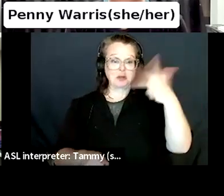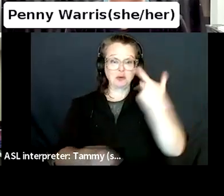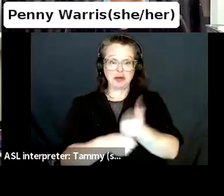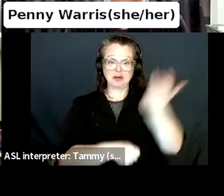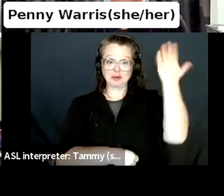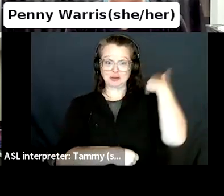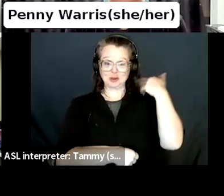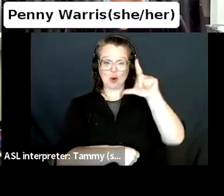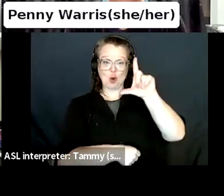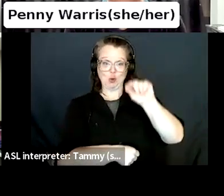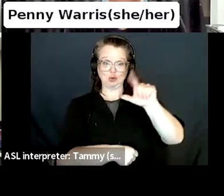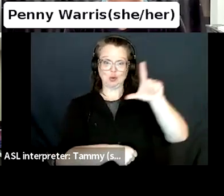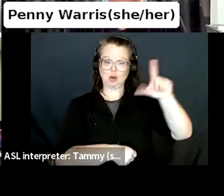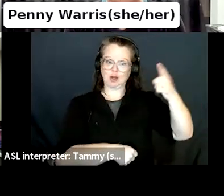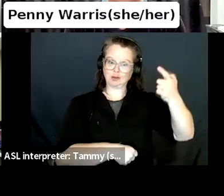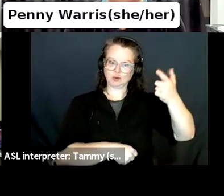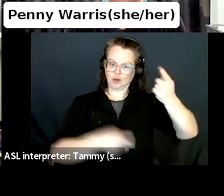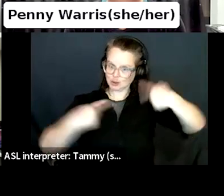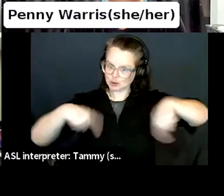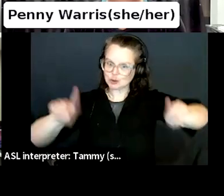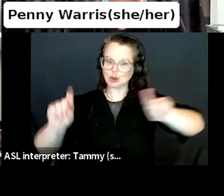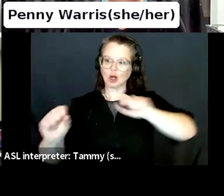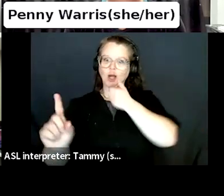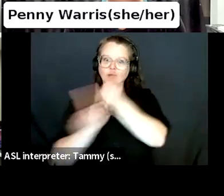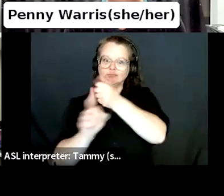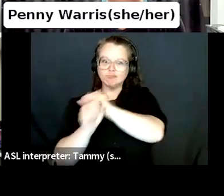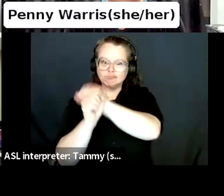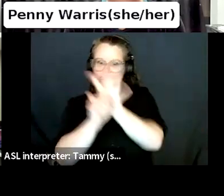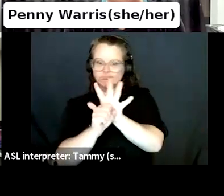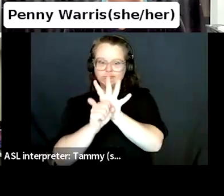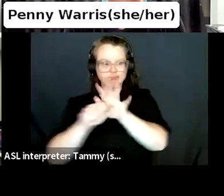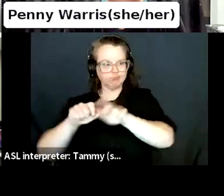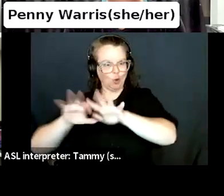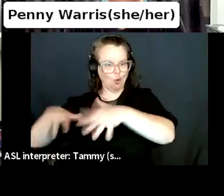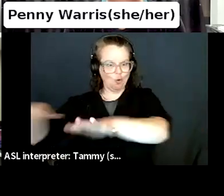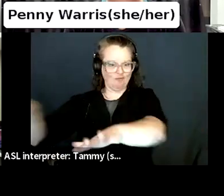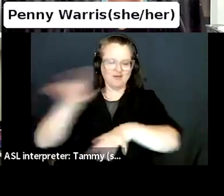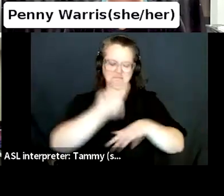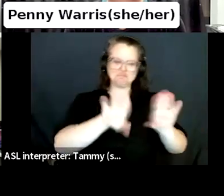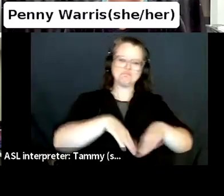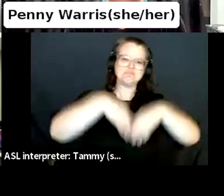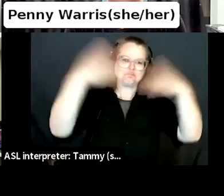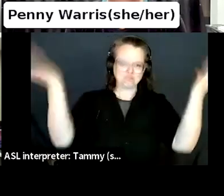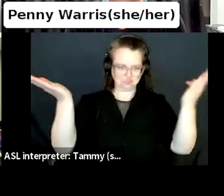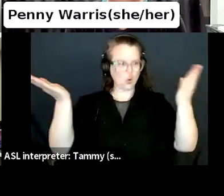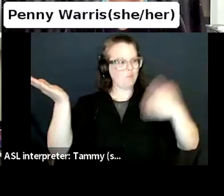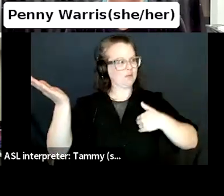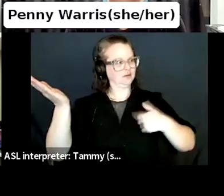was the right decision for their store. However, she would not recommend it for others.